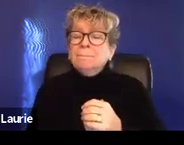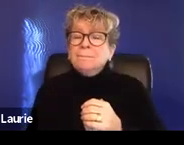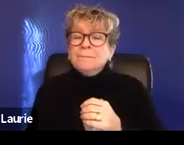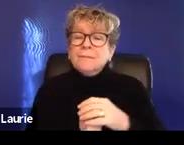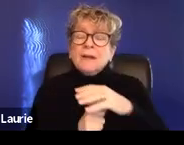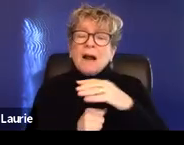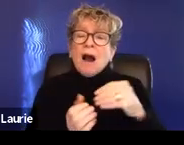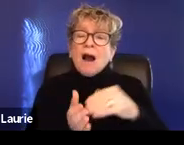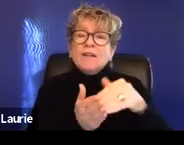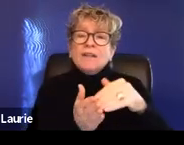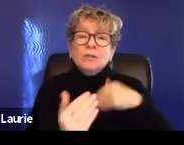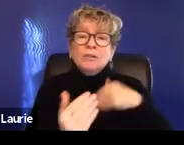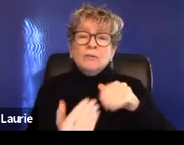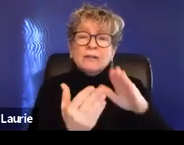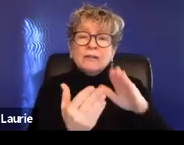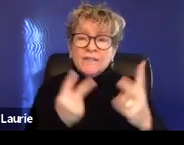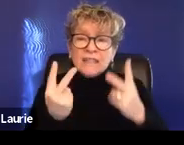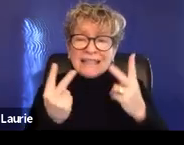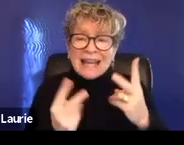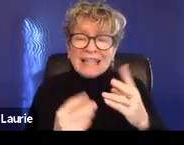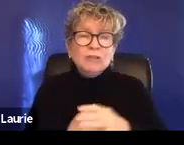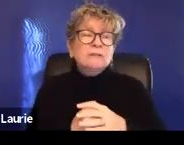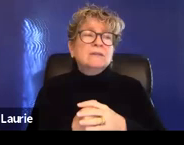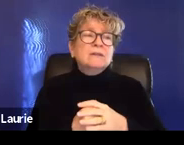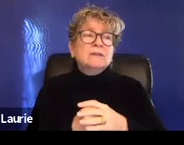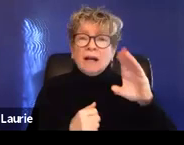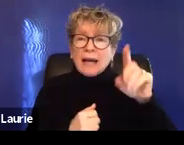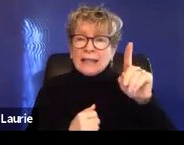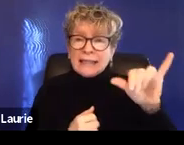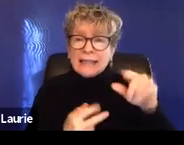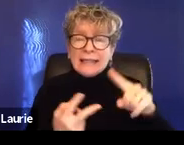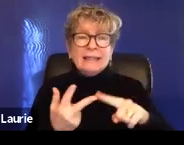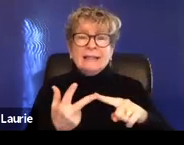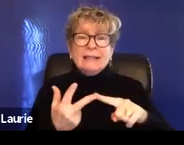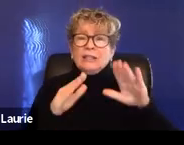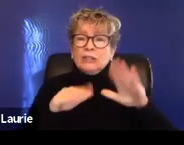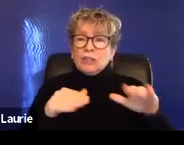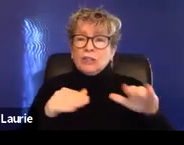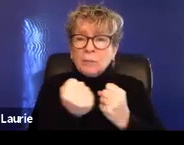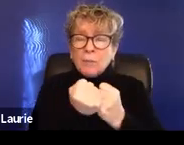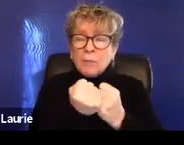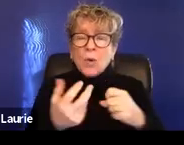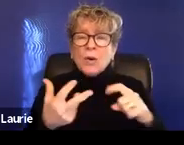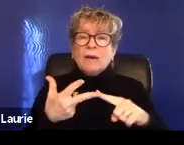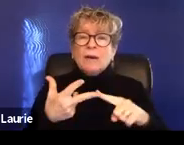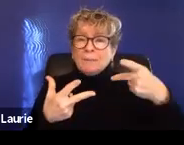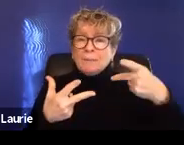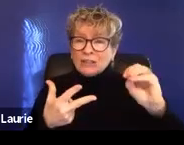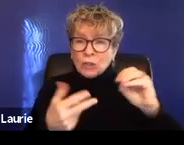visitation, addressing child support. Um, often a protection order might be wrapped into that as well,